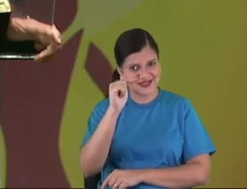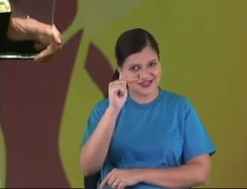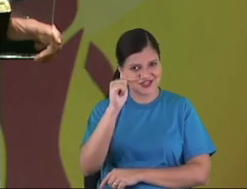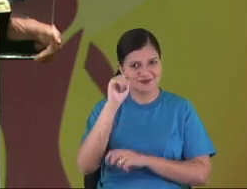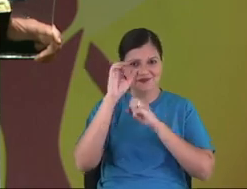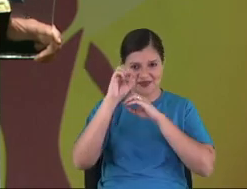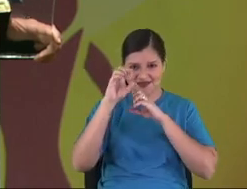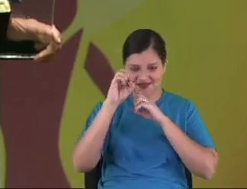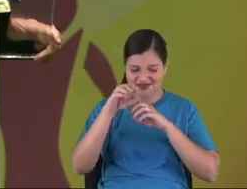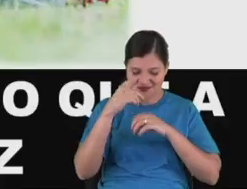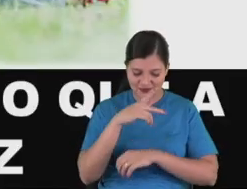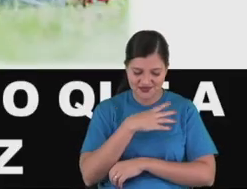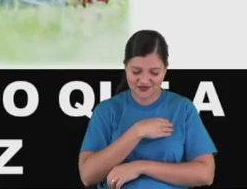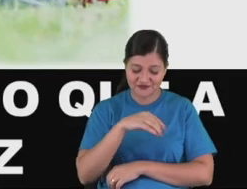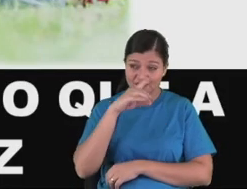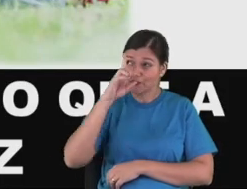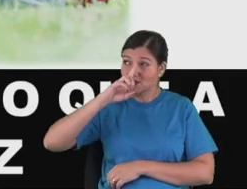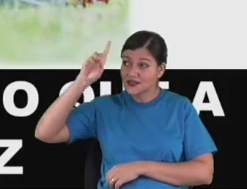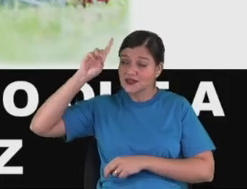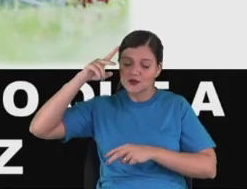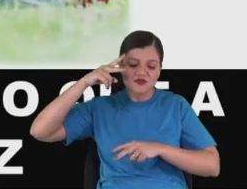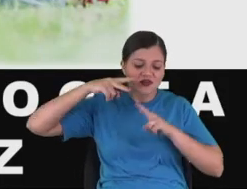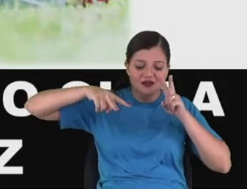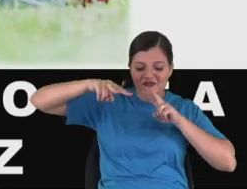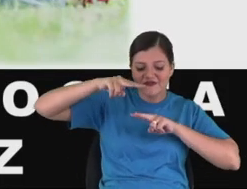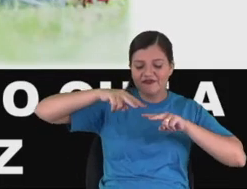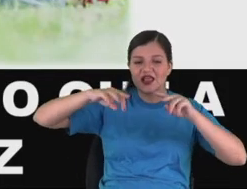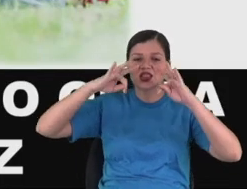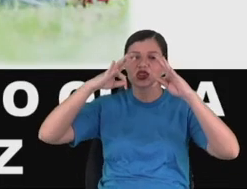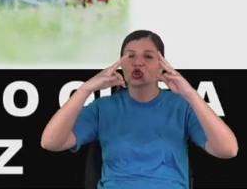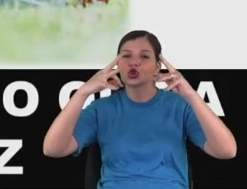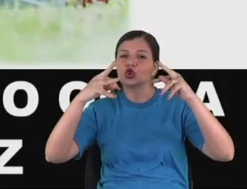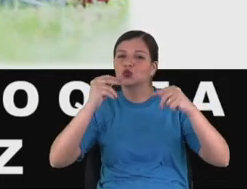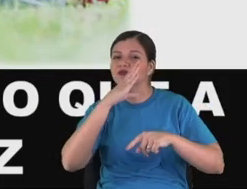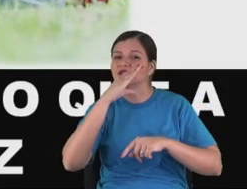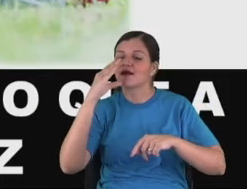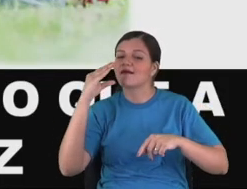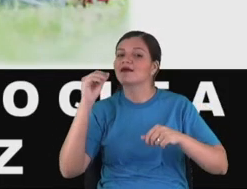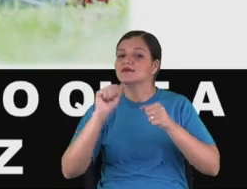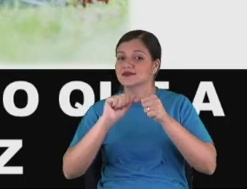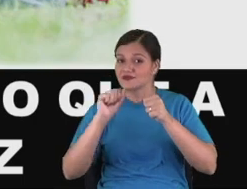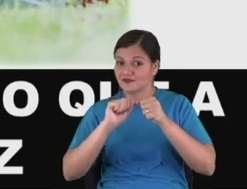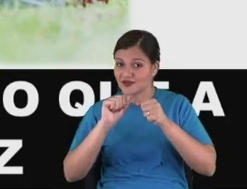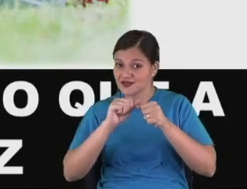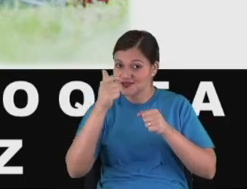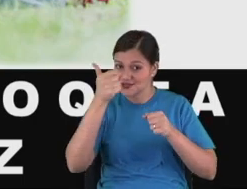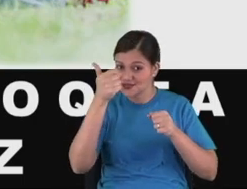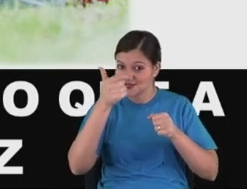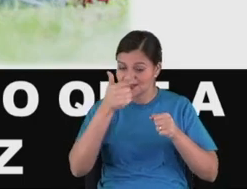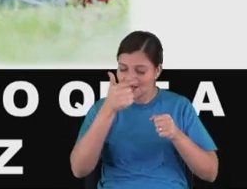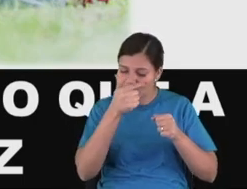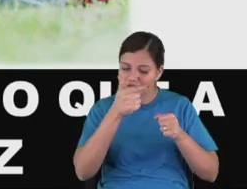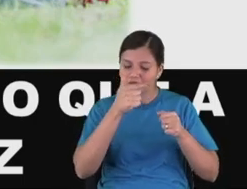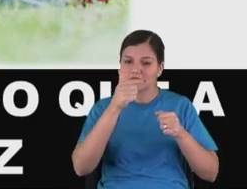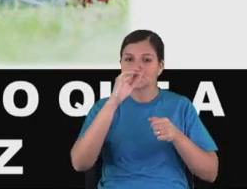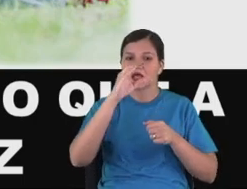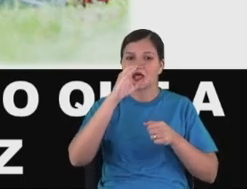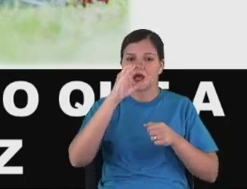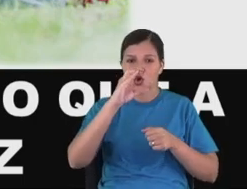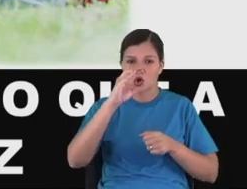Teach our kids that God sees everything and they do. Second Chronicles 17, 9.